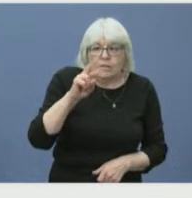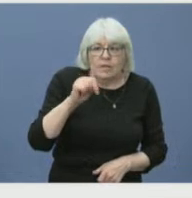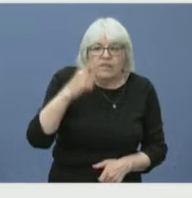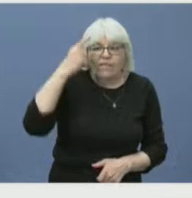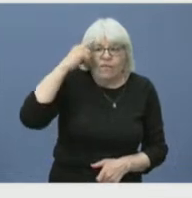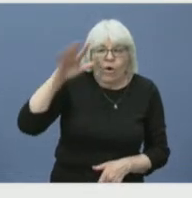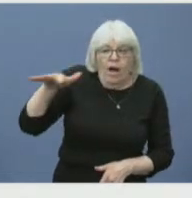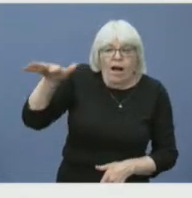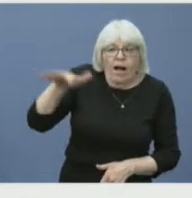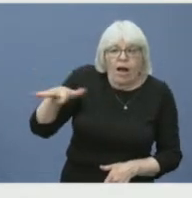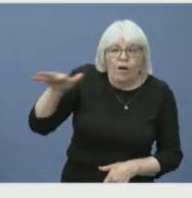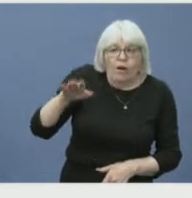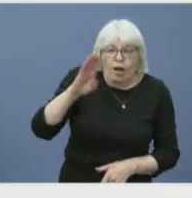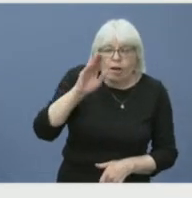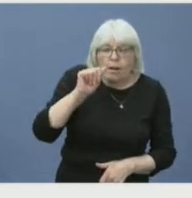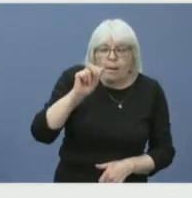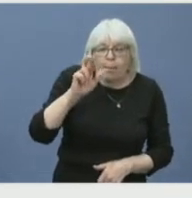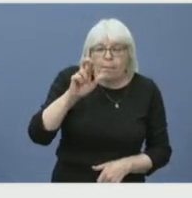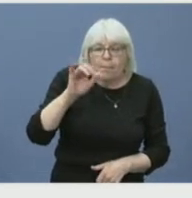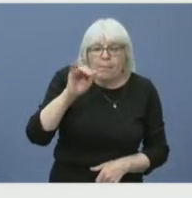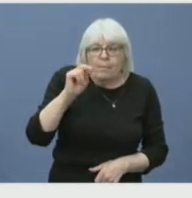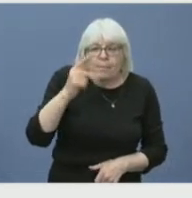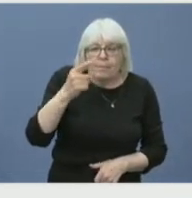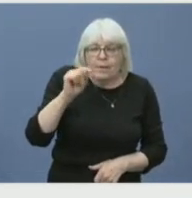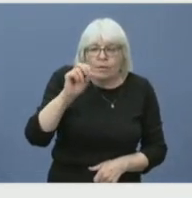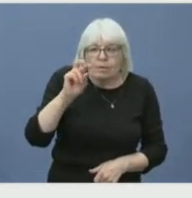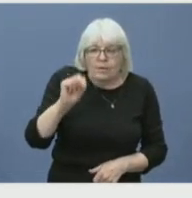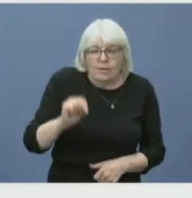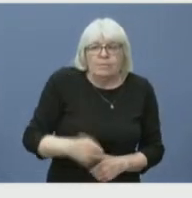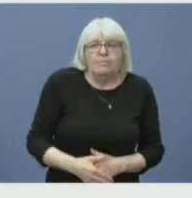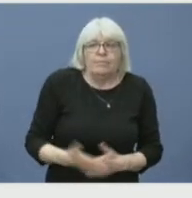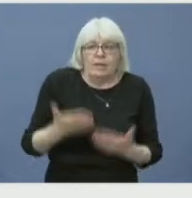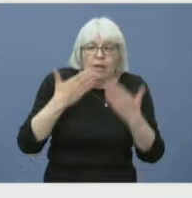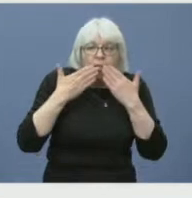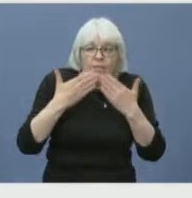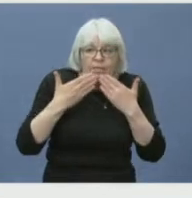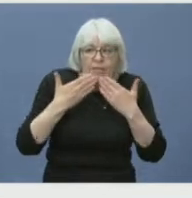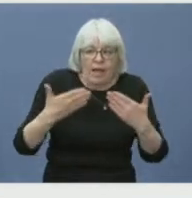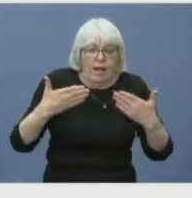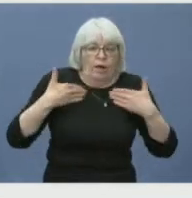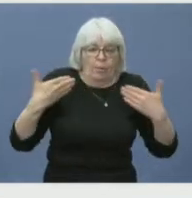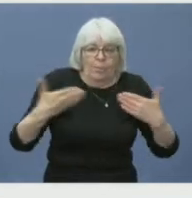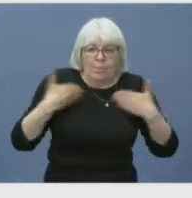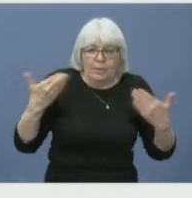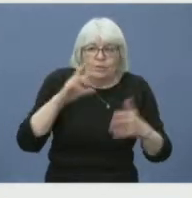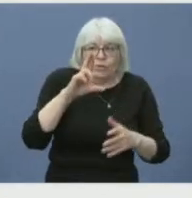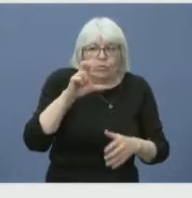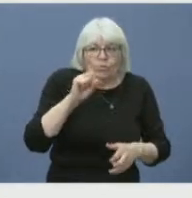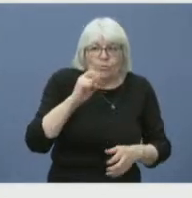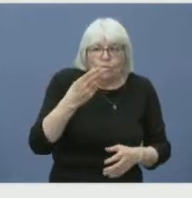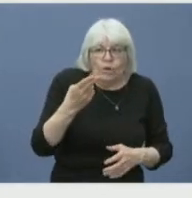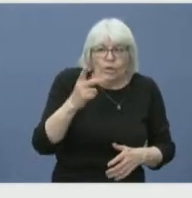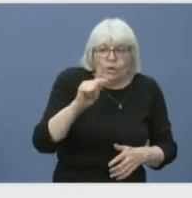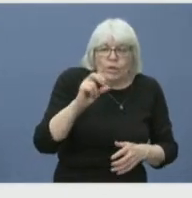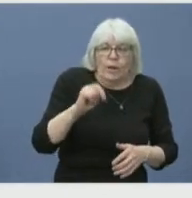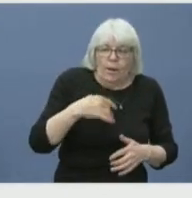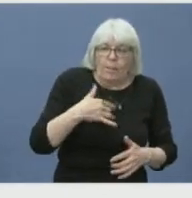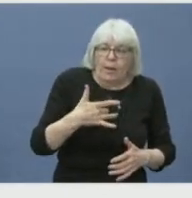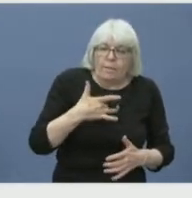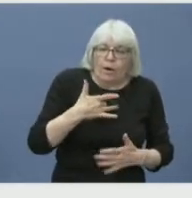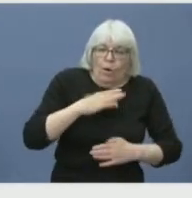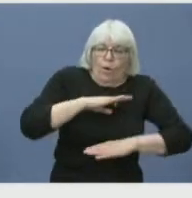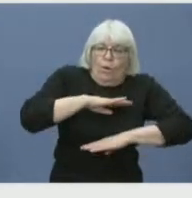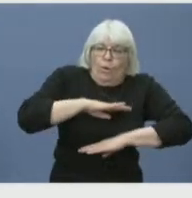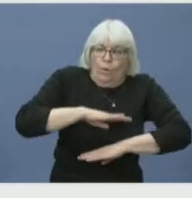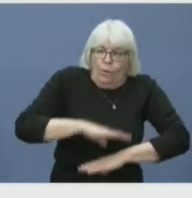Thank you, Heather. Thank you, Minister Rushton. It is with great relief and gratitude that we announced the successful containment